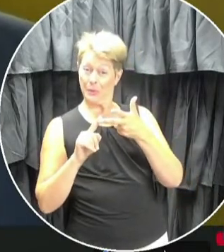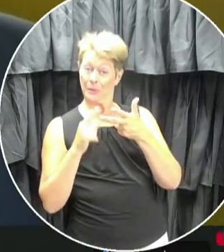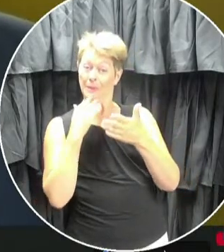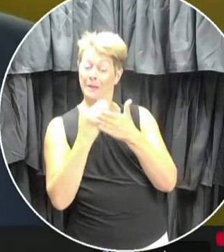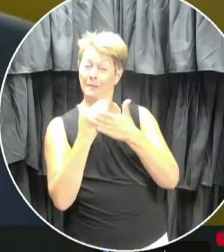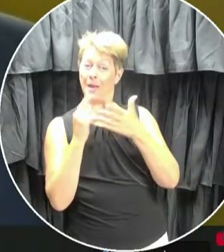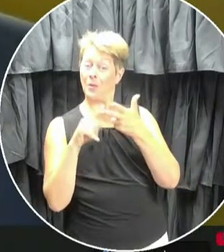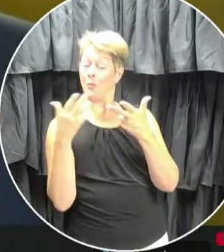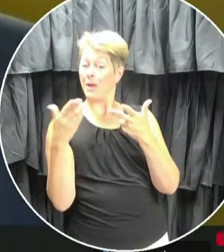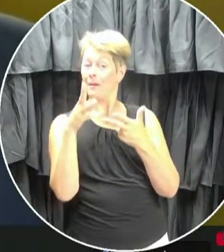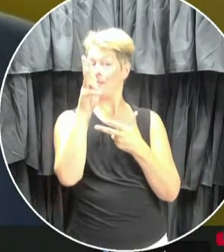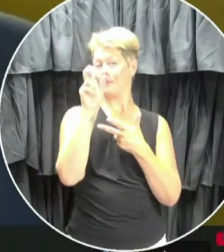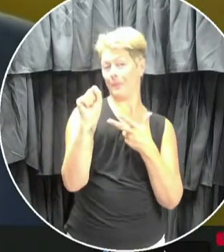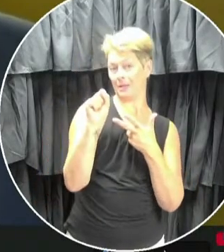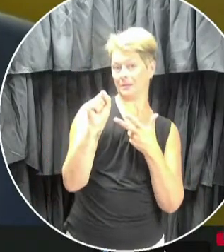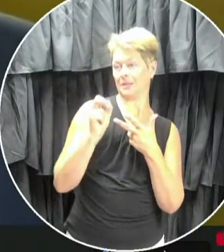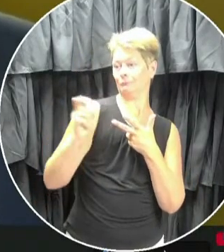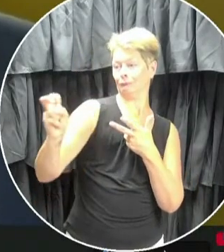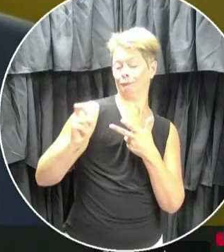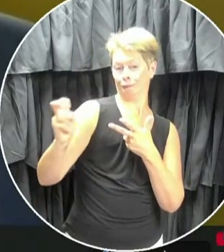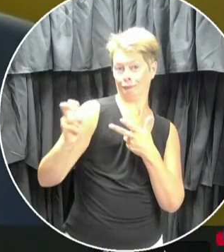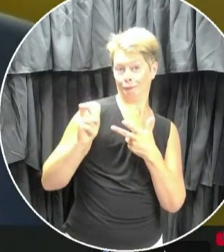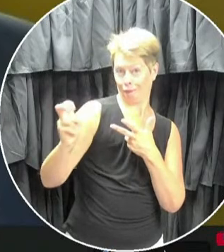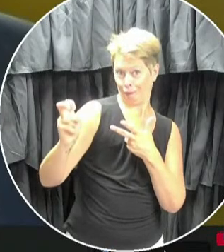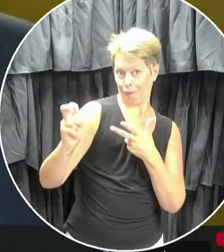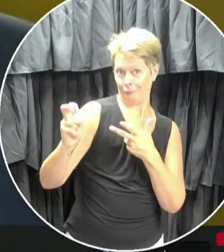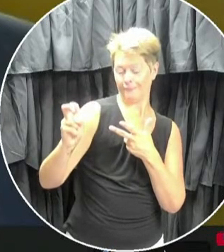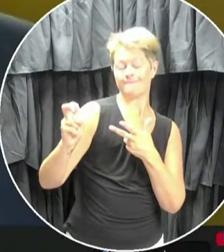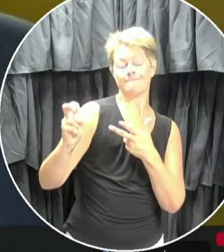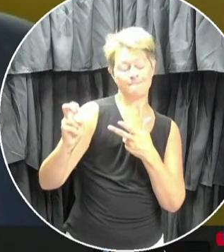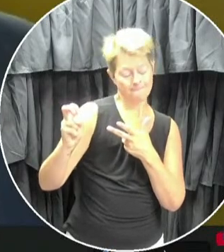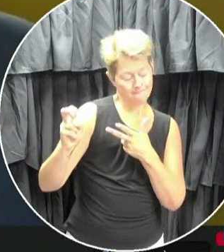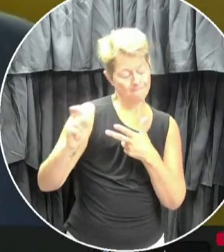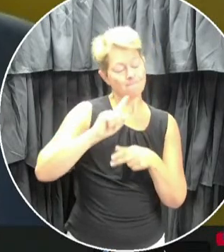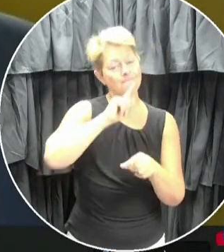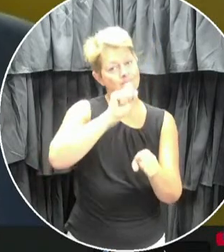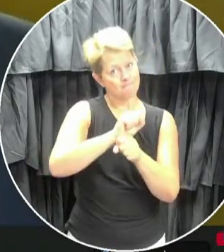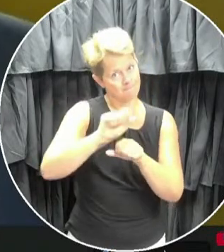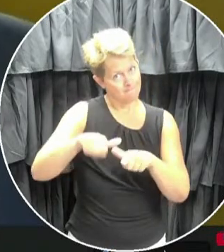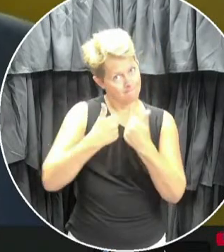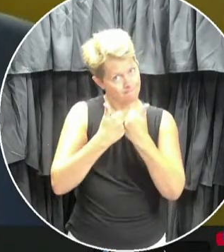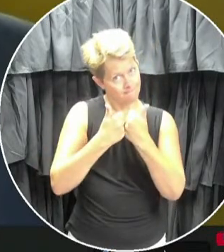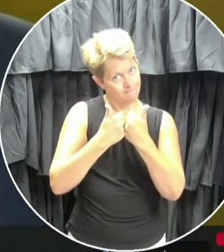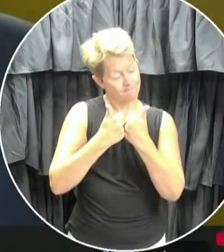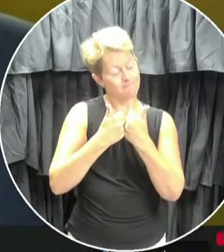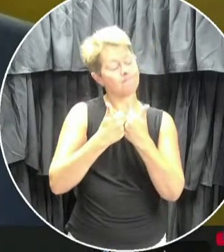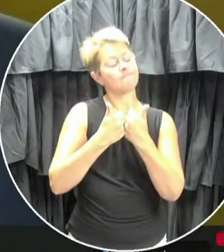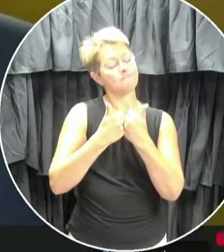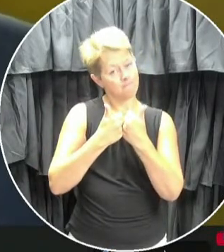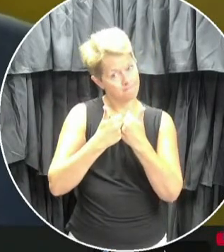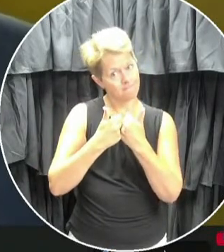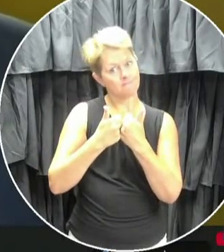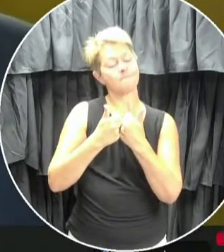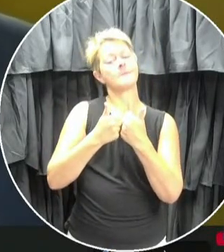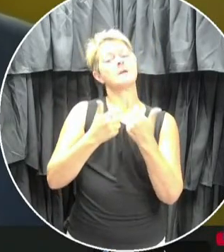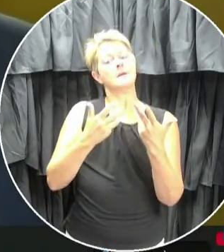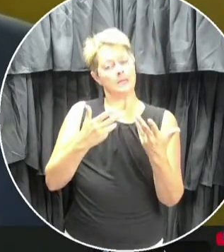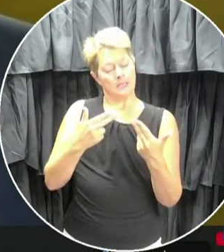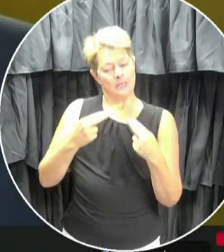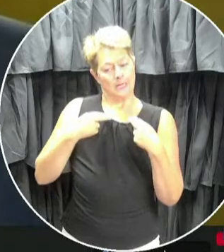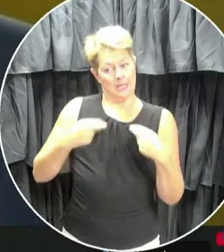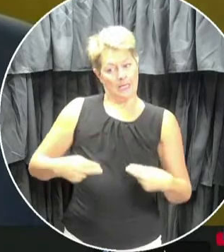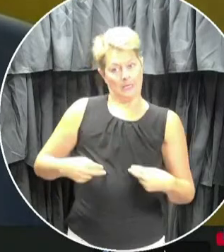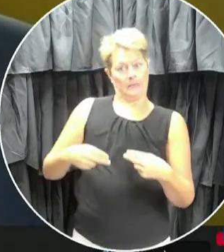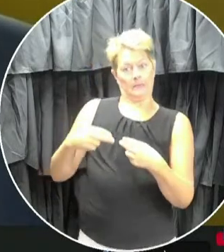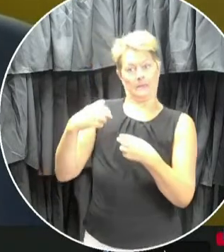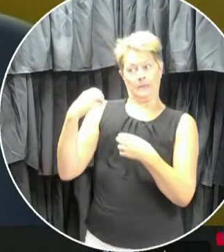And right from the outset, I have to acknowledge this will be a challenge. As health officials have said, they provide the advice and then